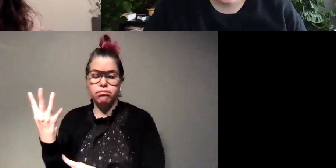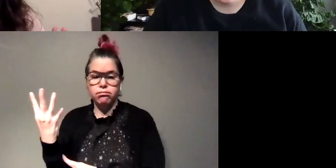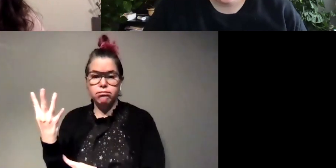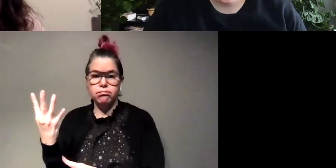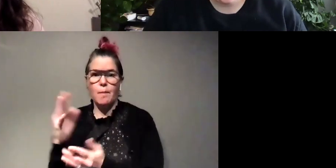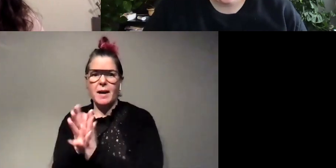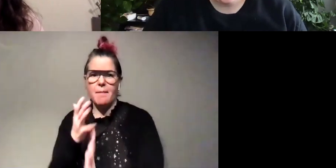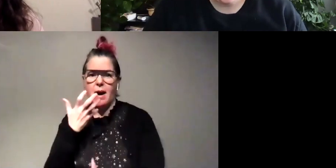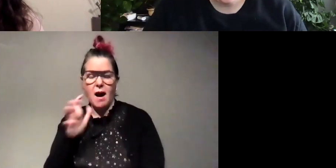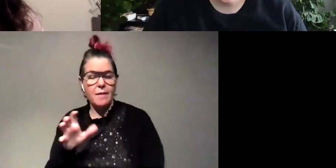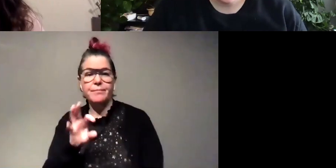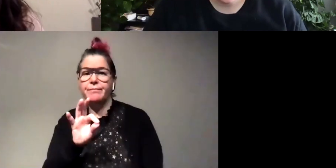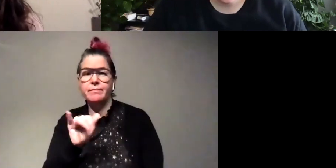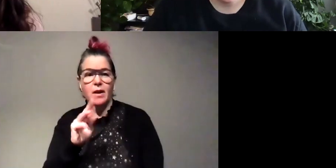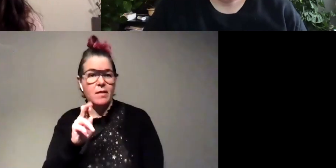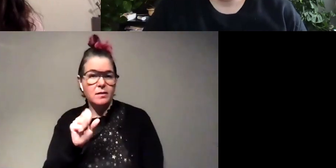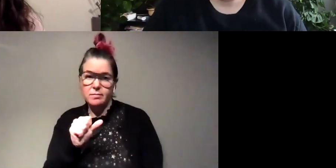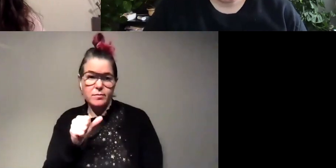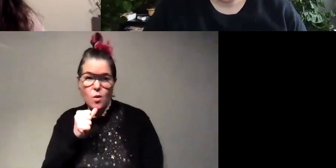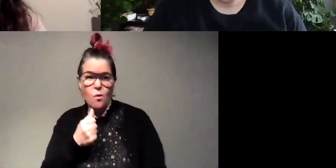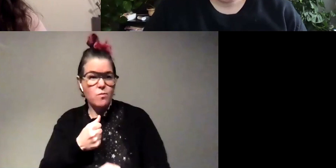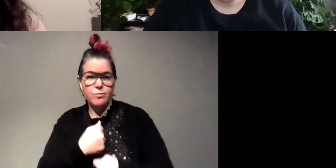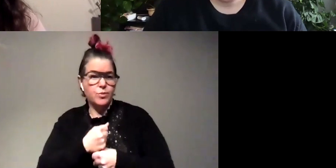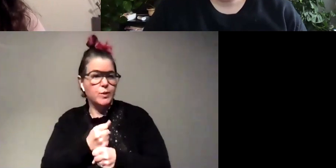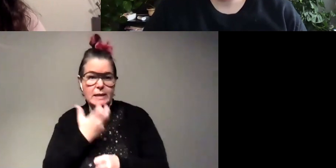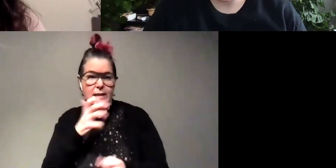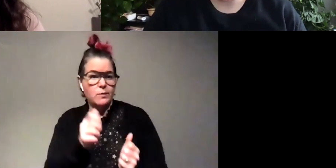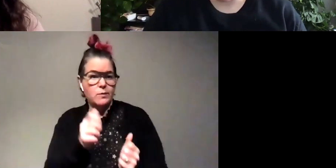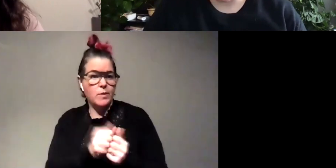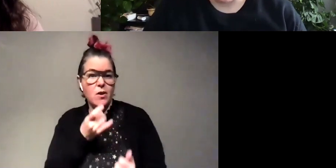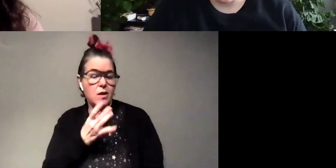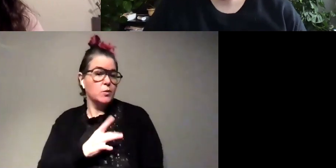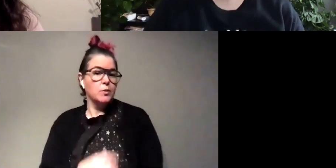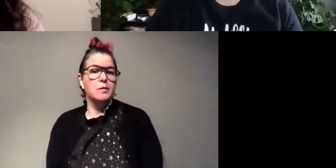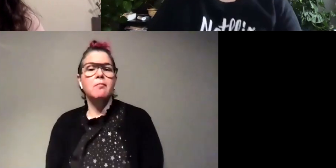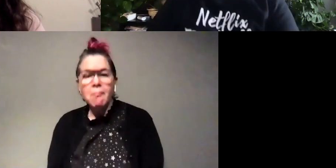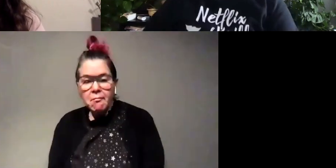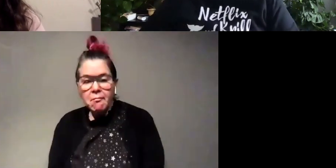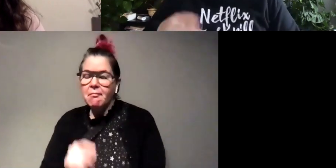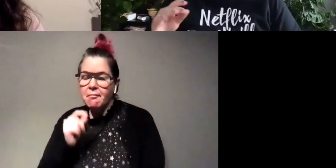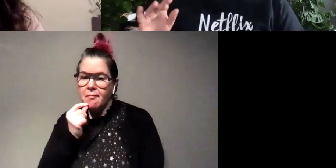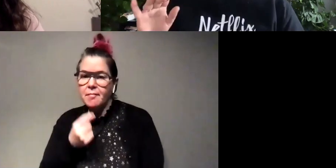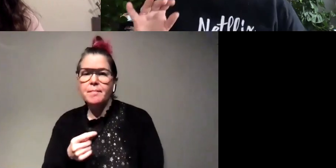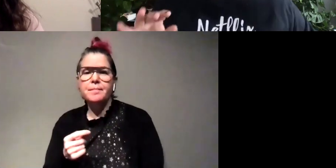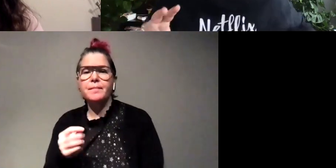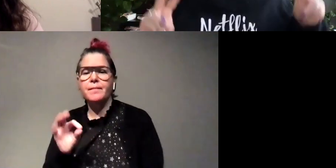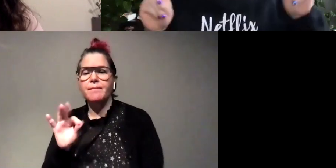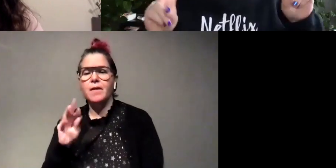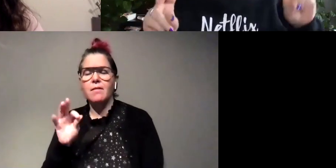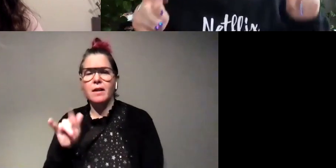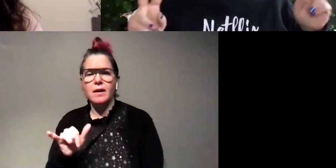hot but fireflies they don't produce heat with their light so that is super cool so how does the firefly like